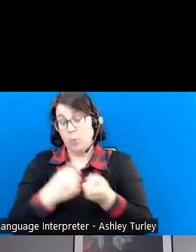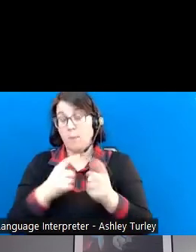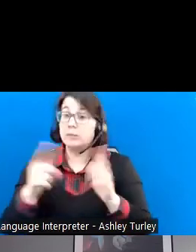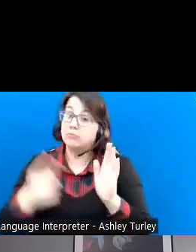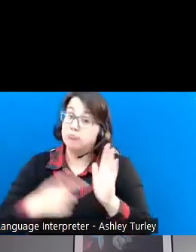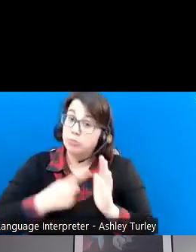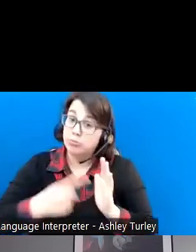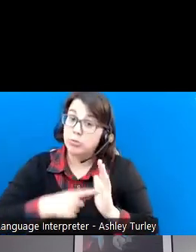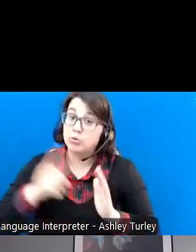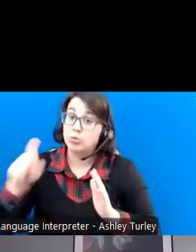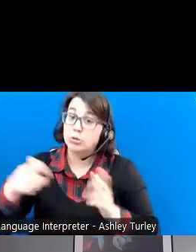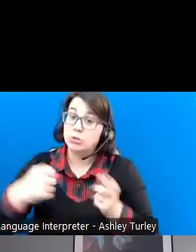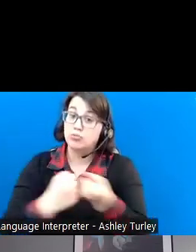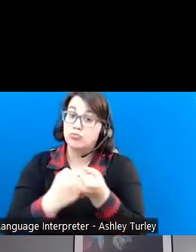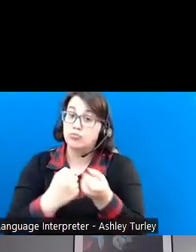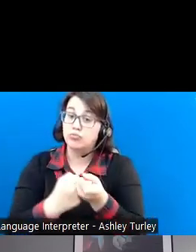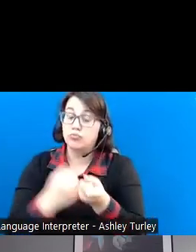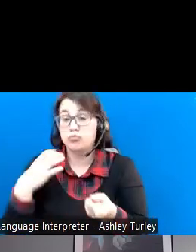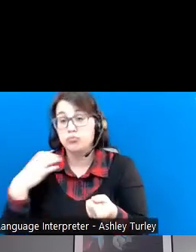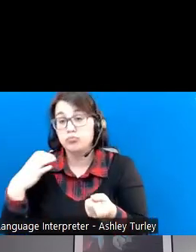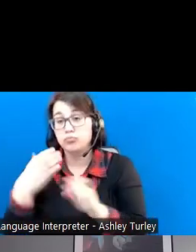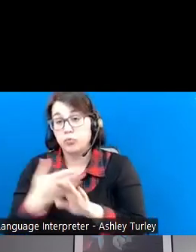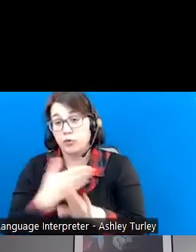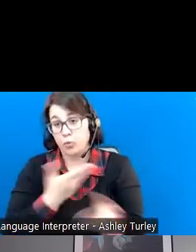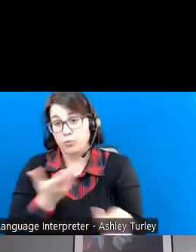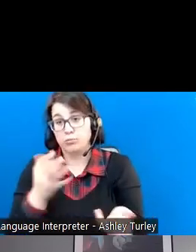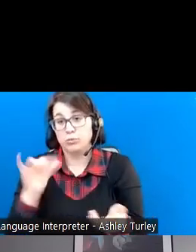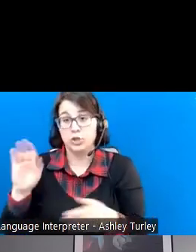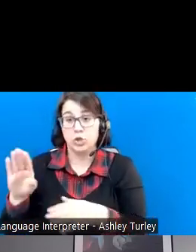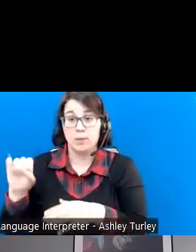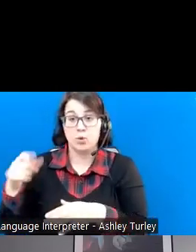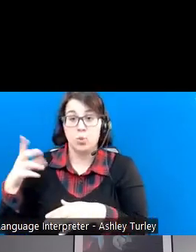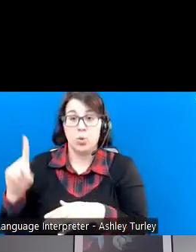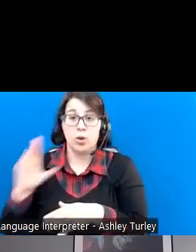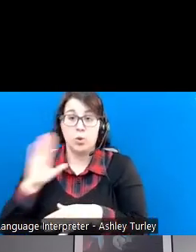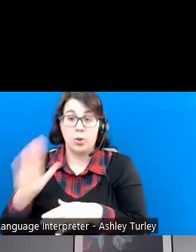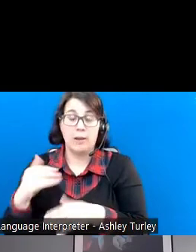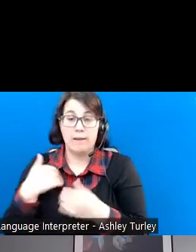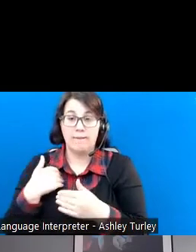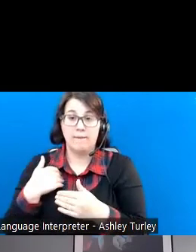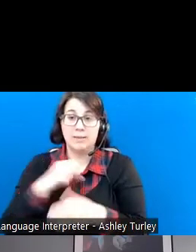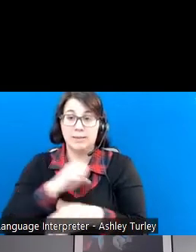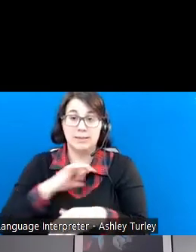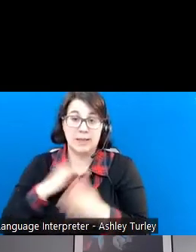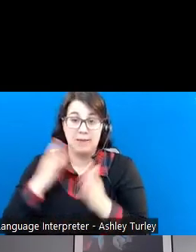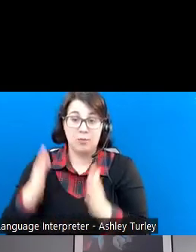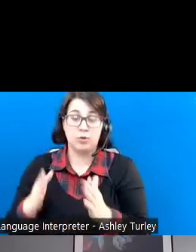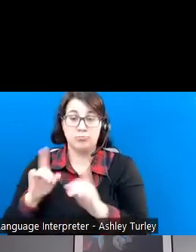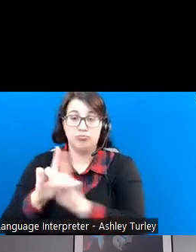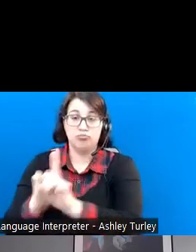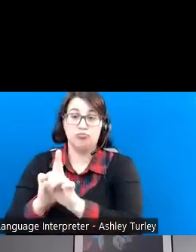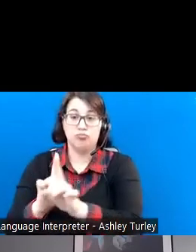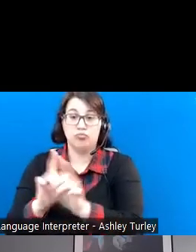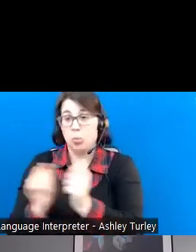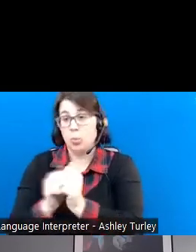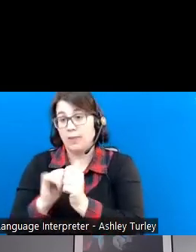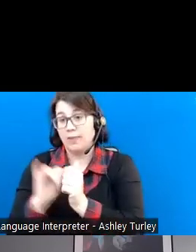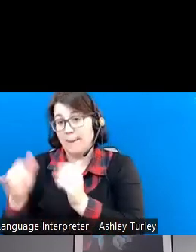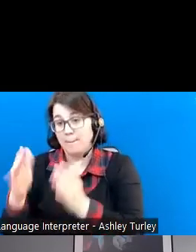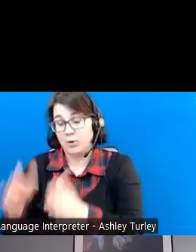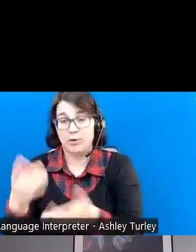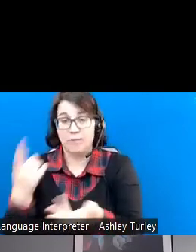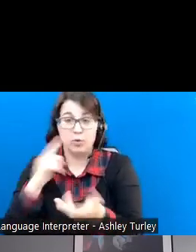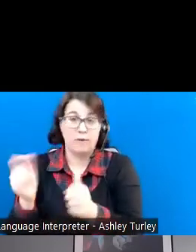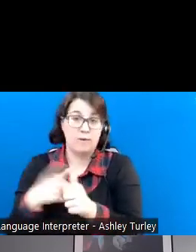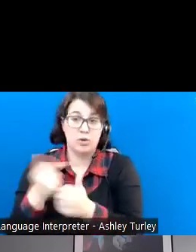you know, we have to have what we call job coaching ahead of time. So job squad will have a staff member go with the person on the first few weeks. On the job